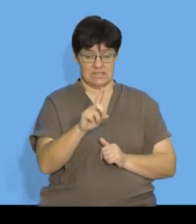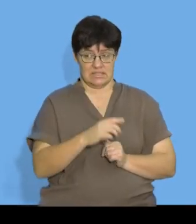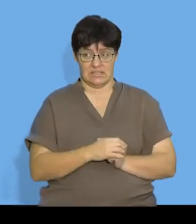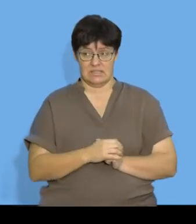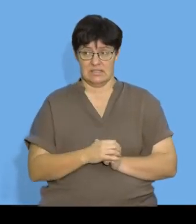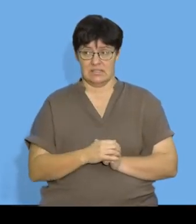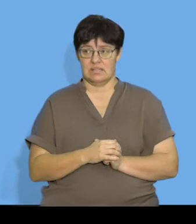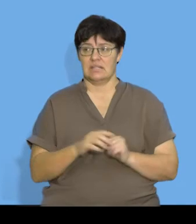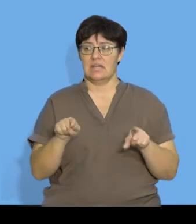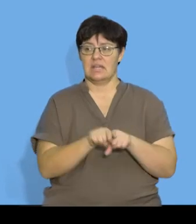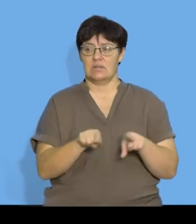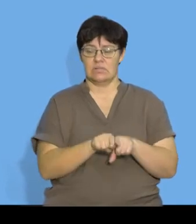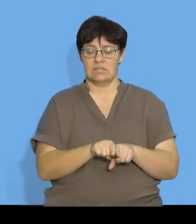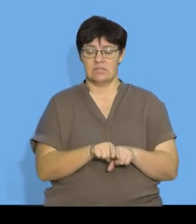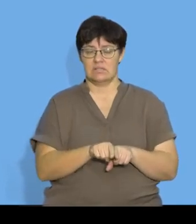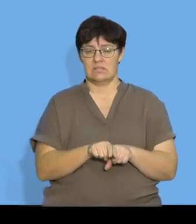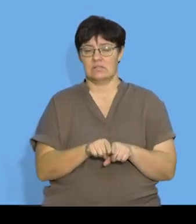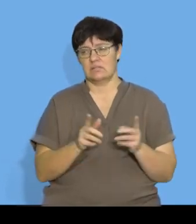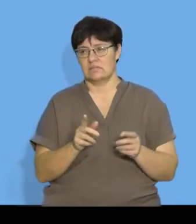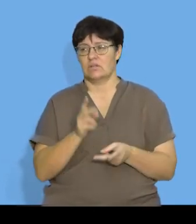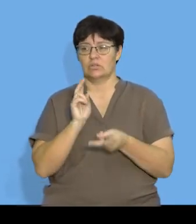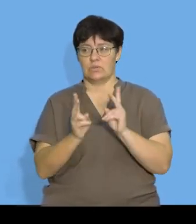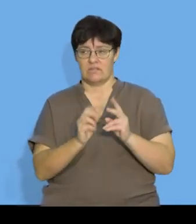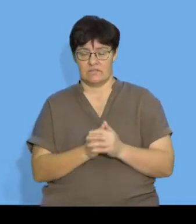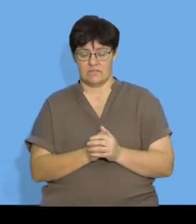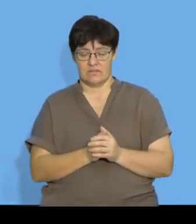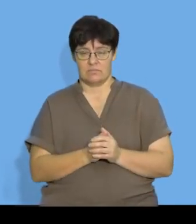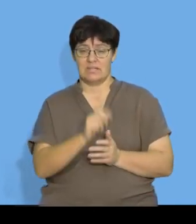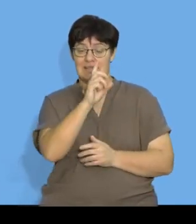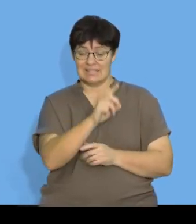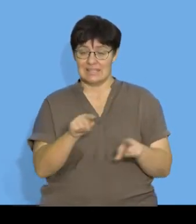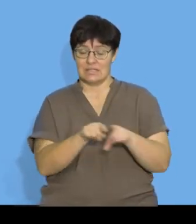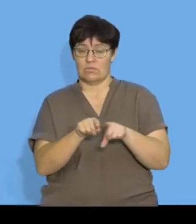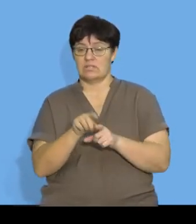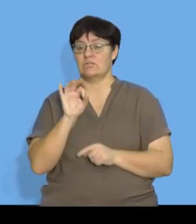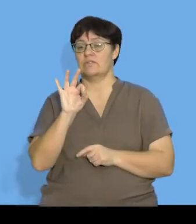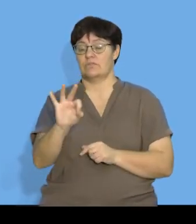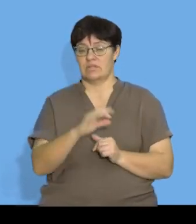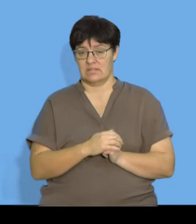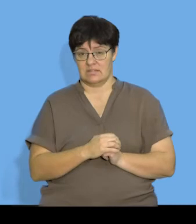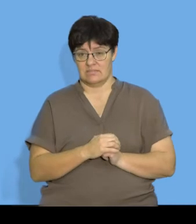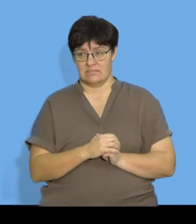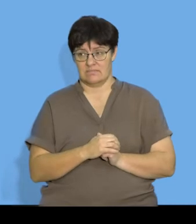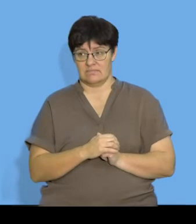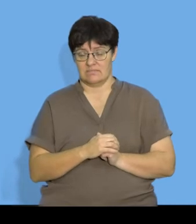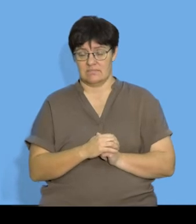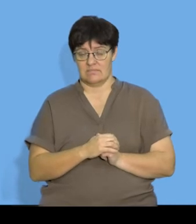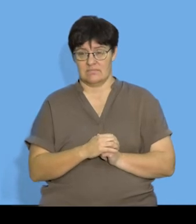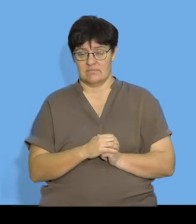is equal to 12 which means that D is equal to 3